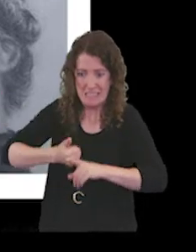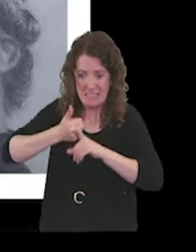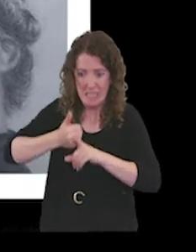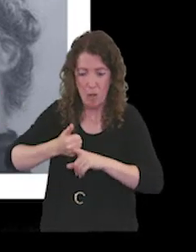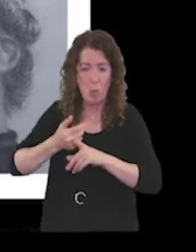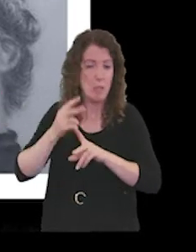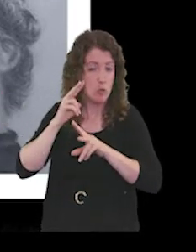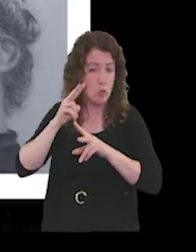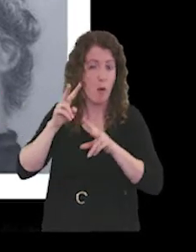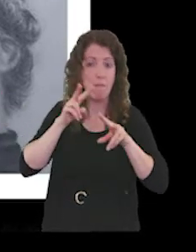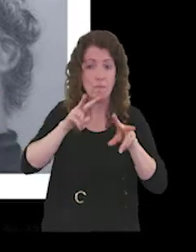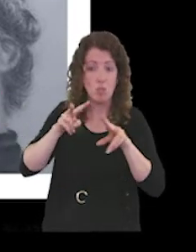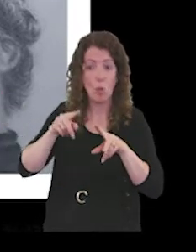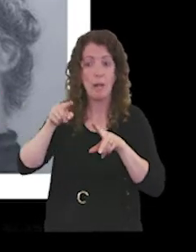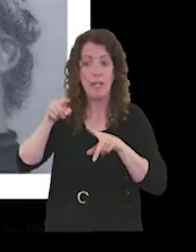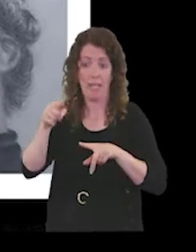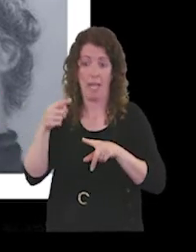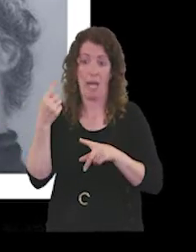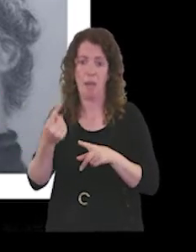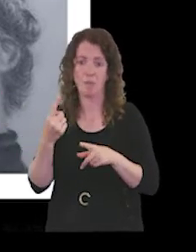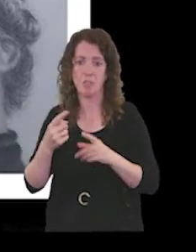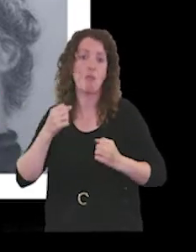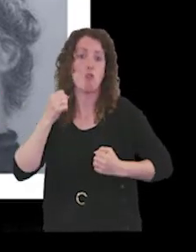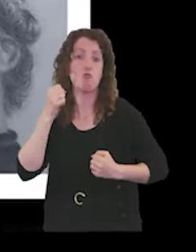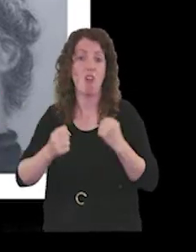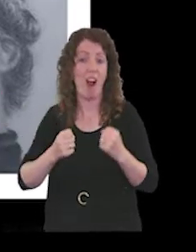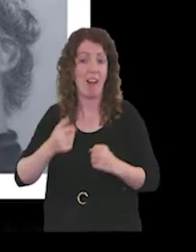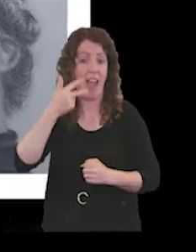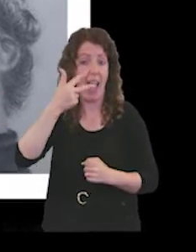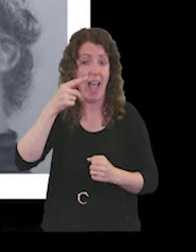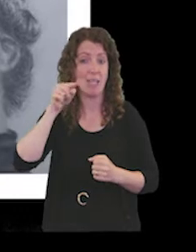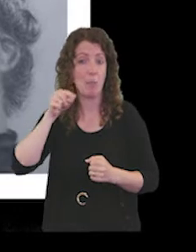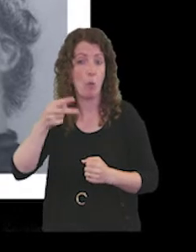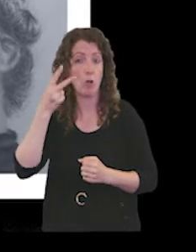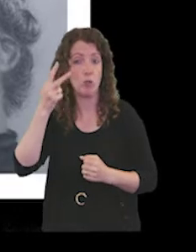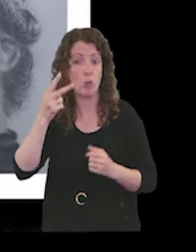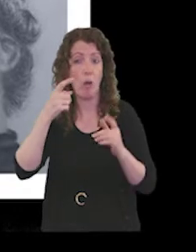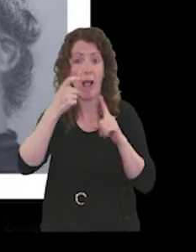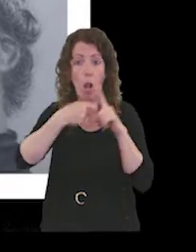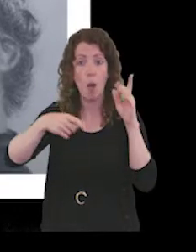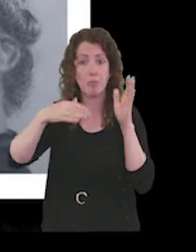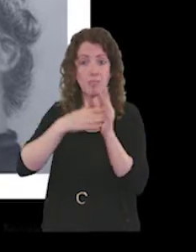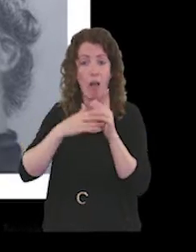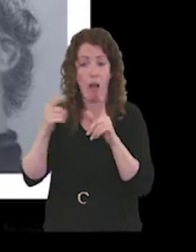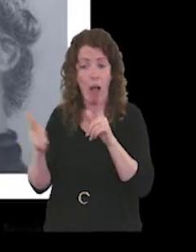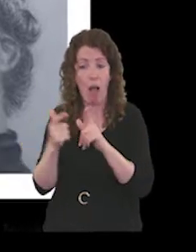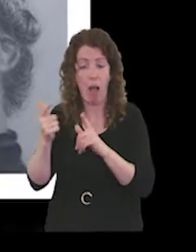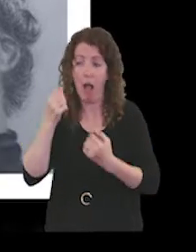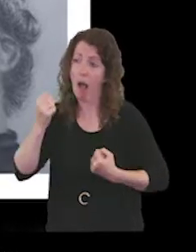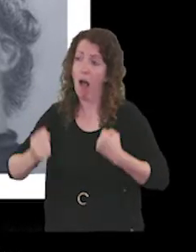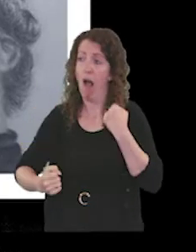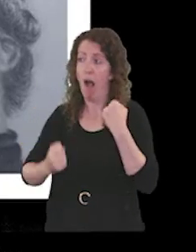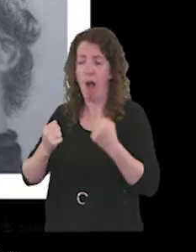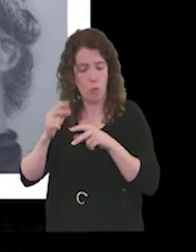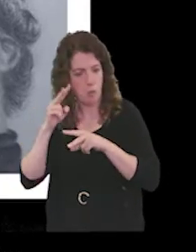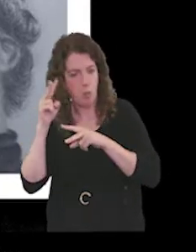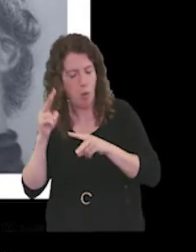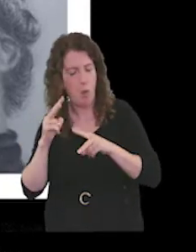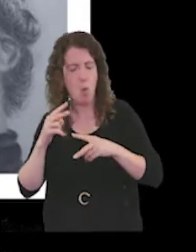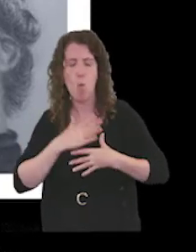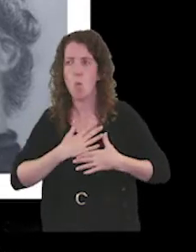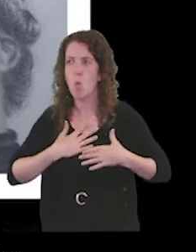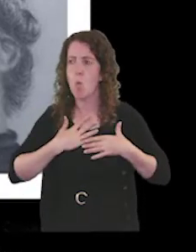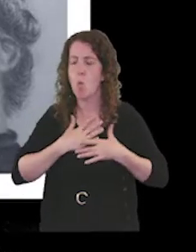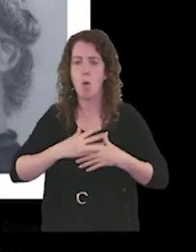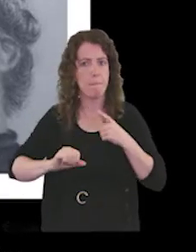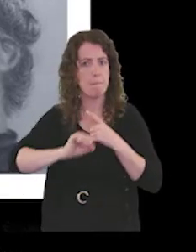an 8.2 kilometre run, which was quite phenomenal. And we've